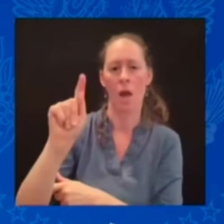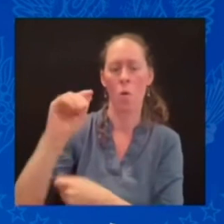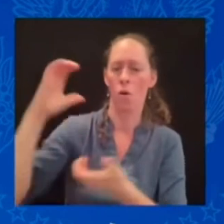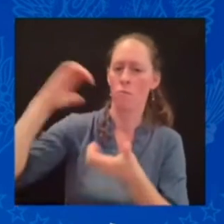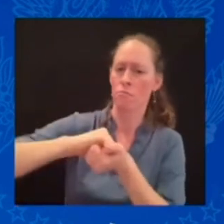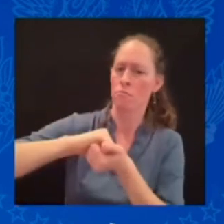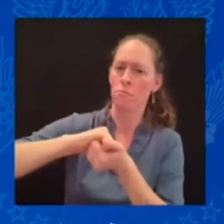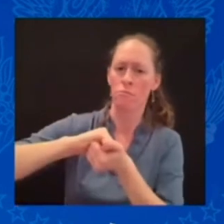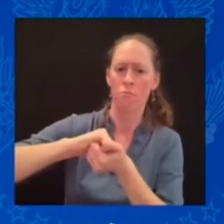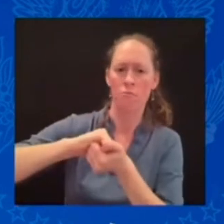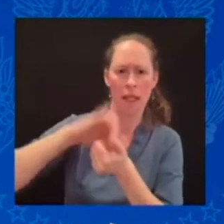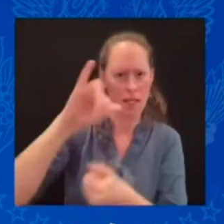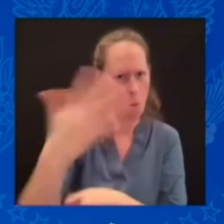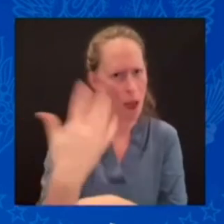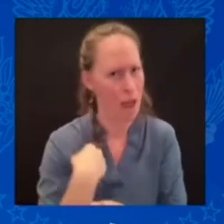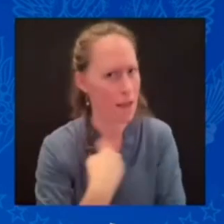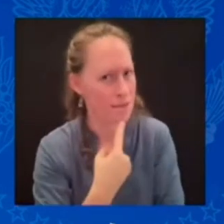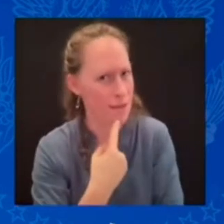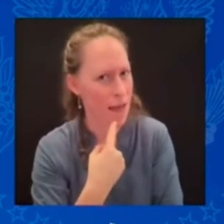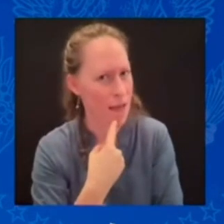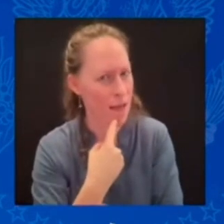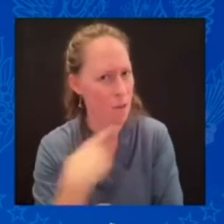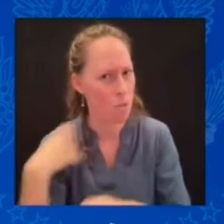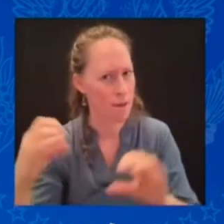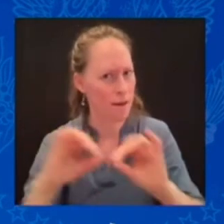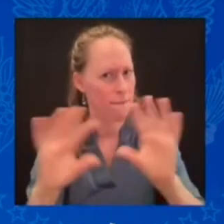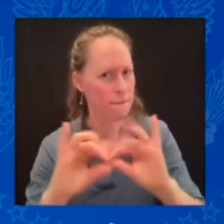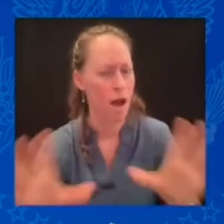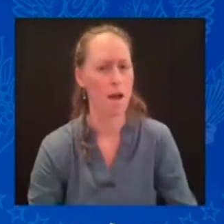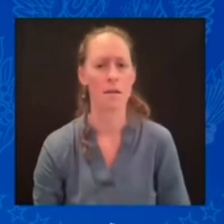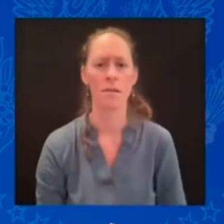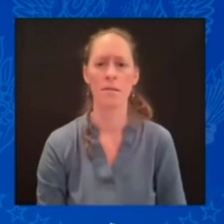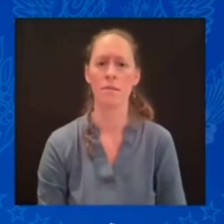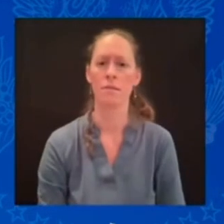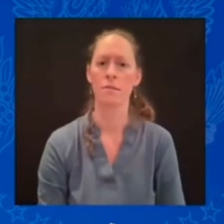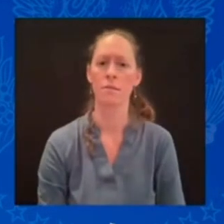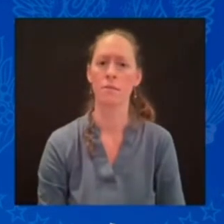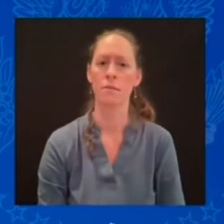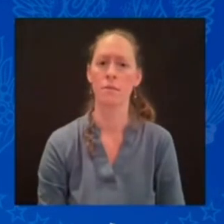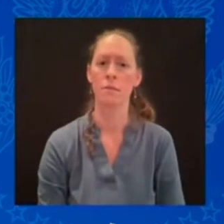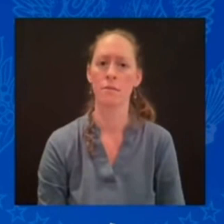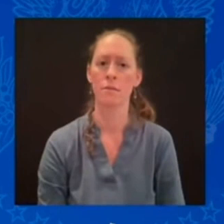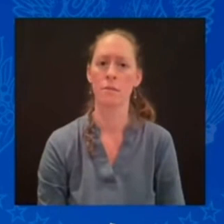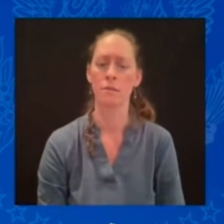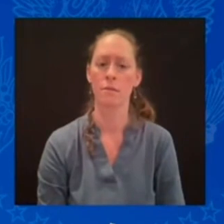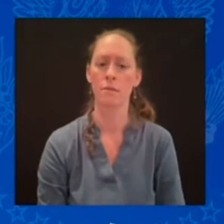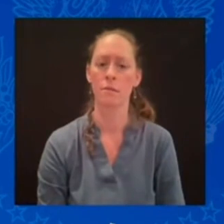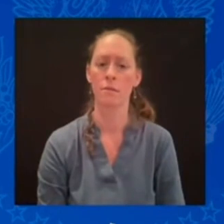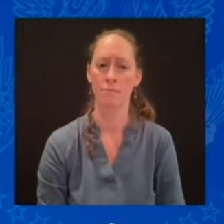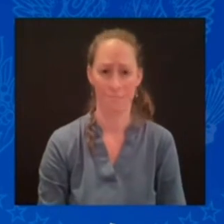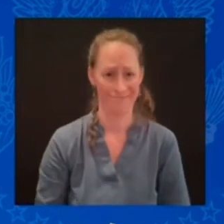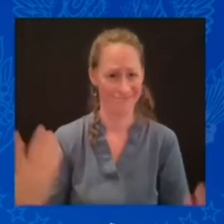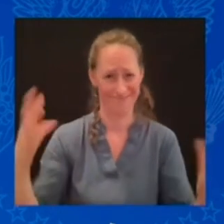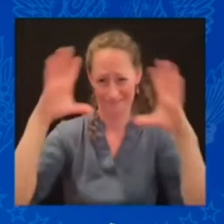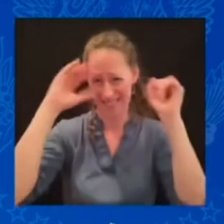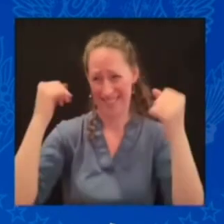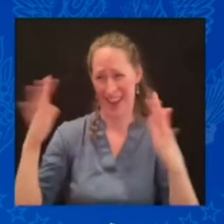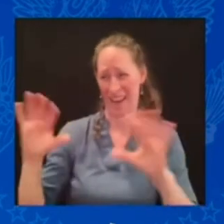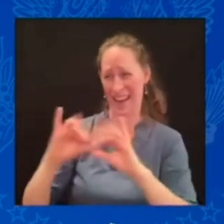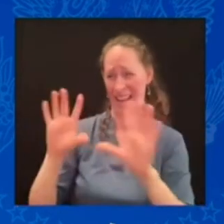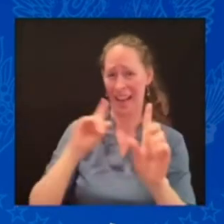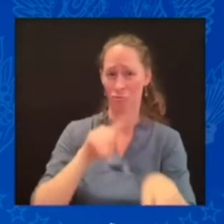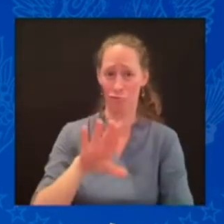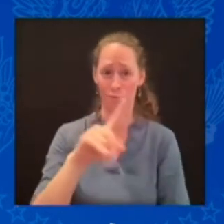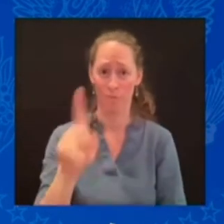that the president has answered your problems. But I have to tell you that during this